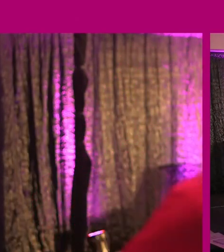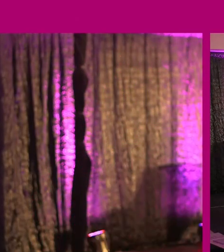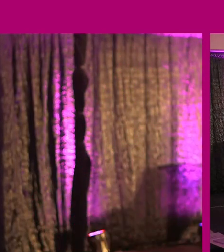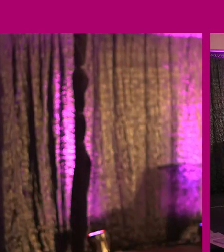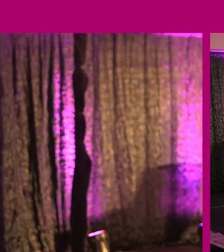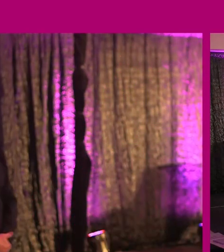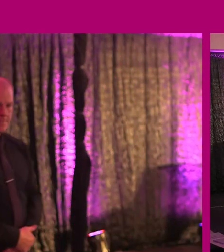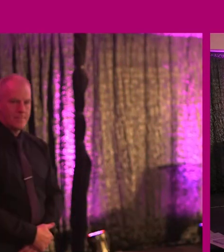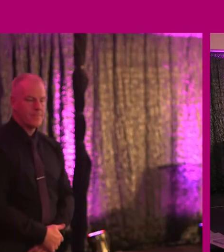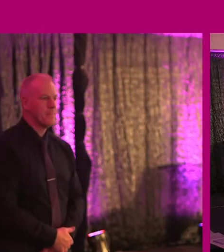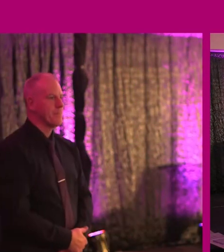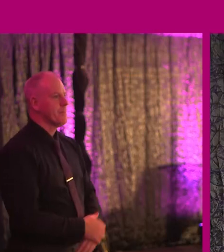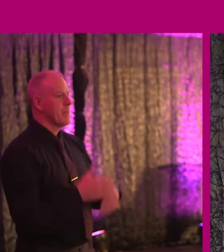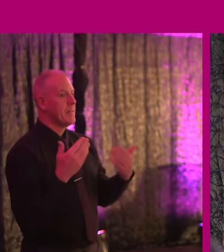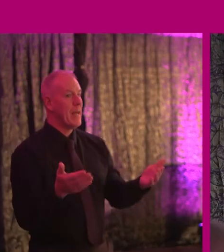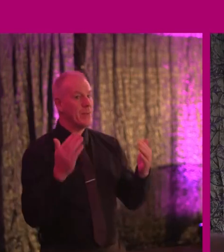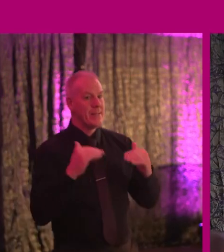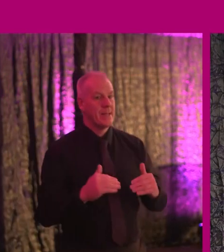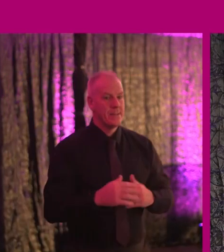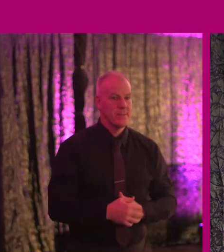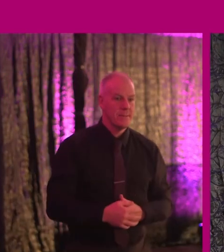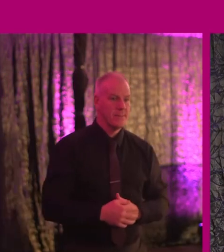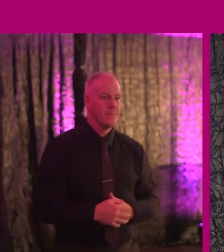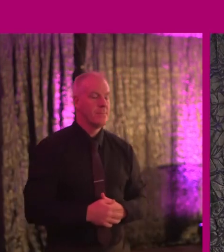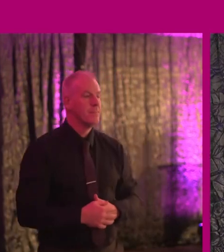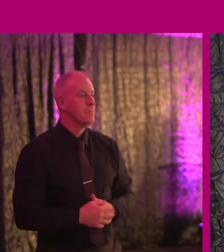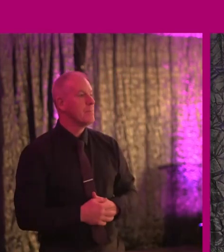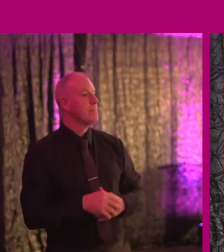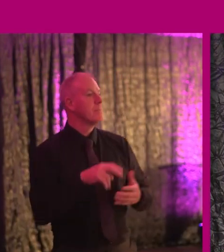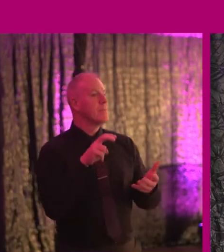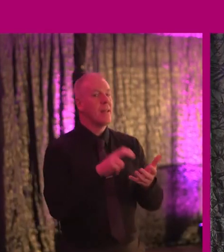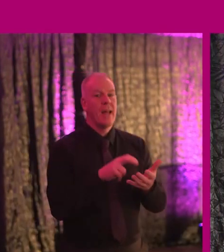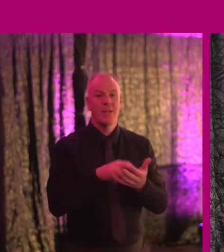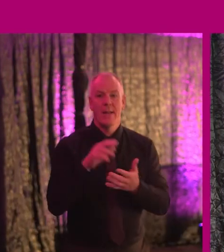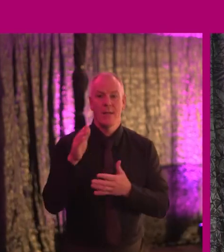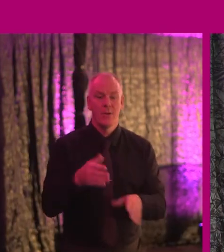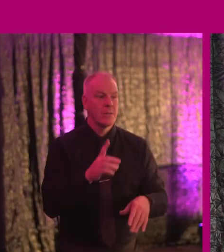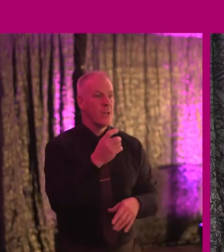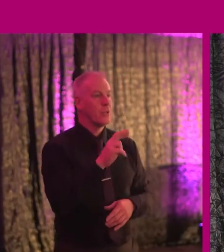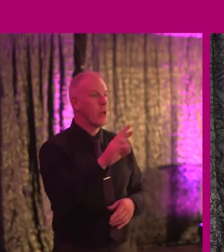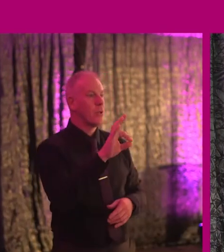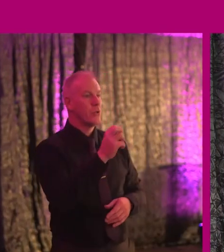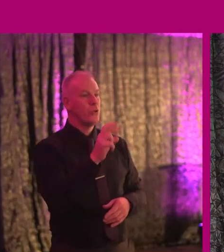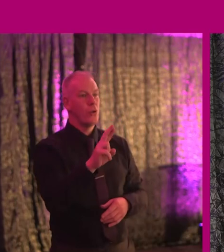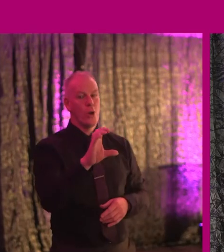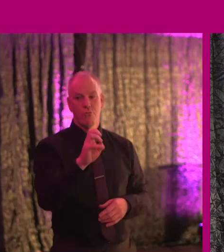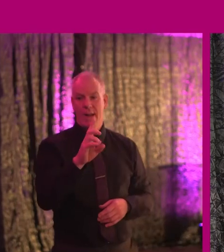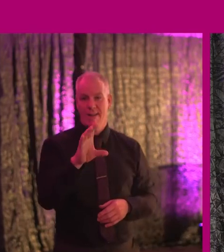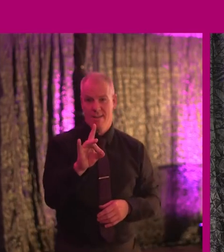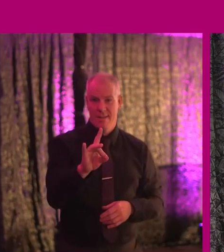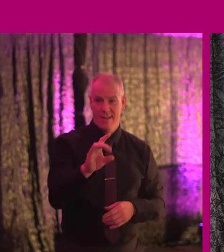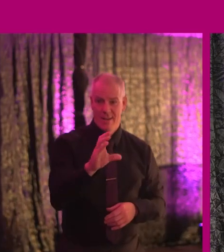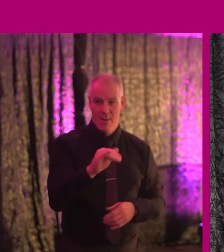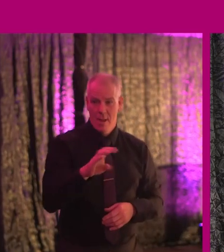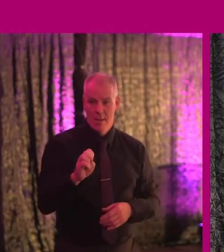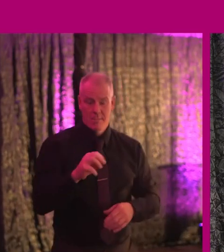We're going to move on to the next session now. And I'm also delighted to introduce Dr. Ger Caddick, who Caroline mentioned